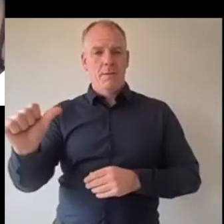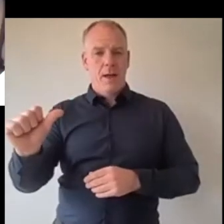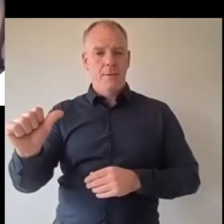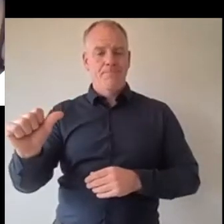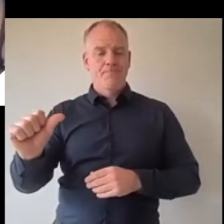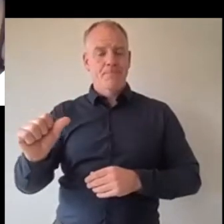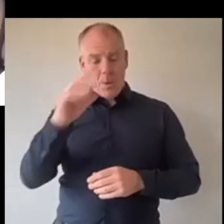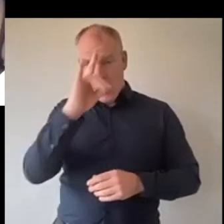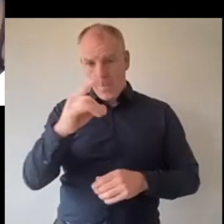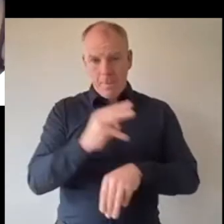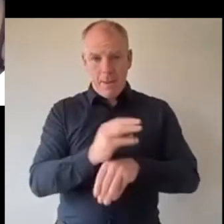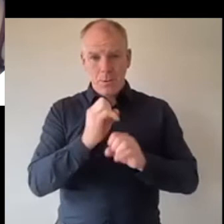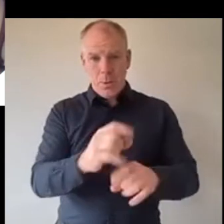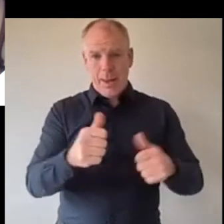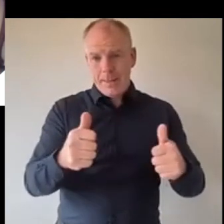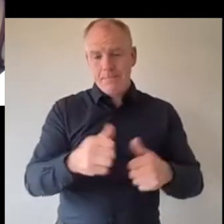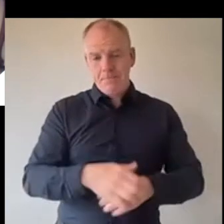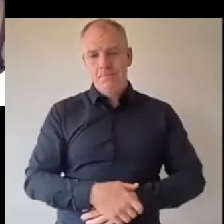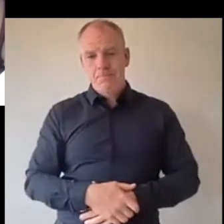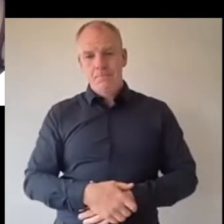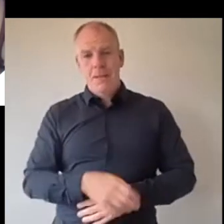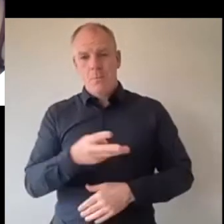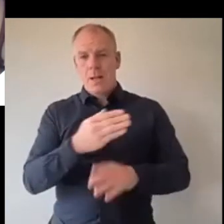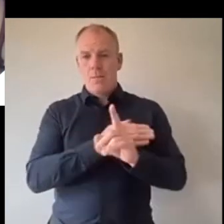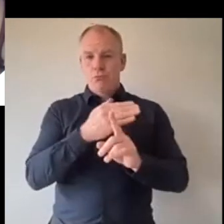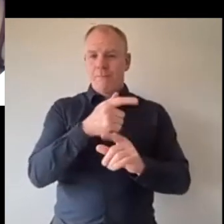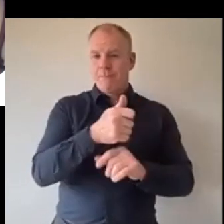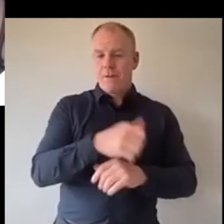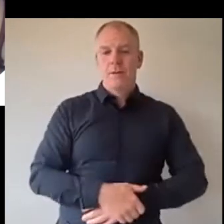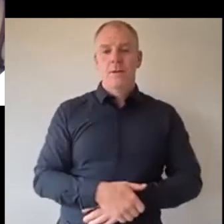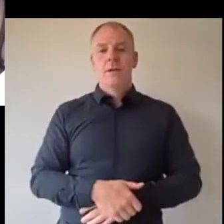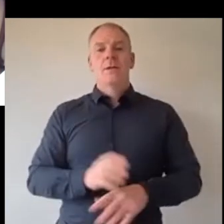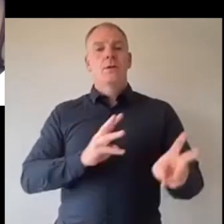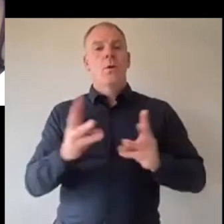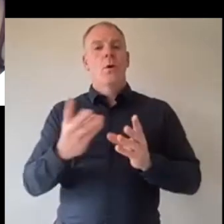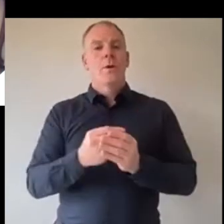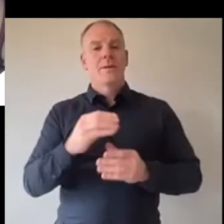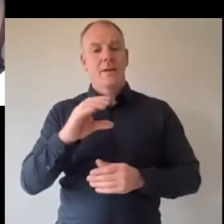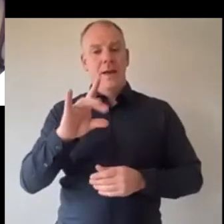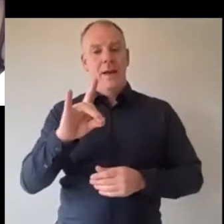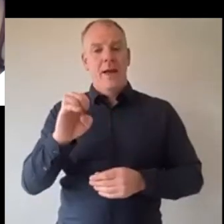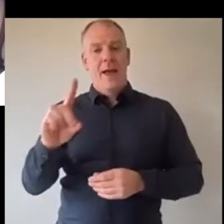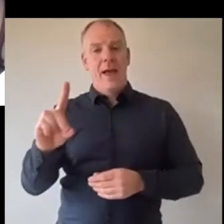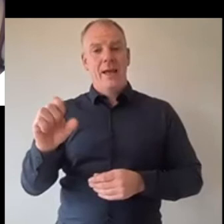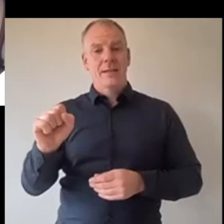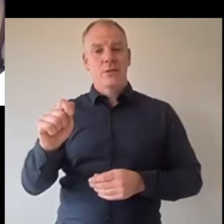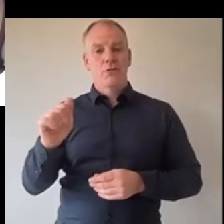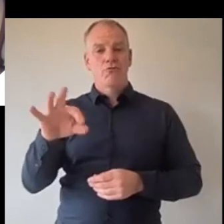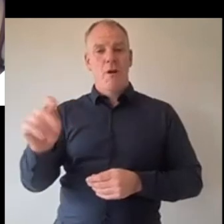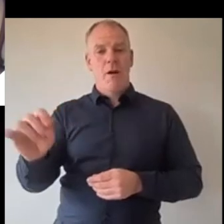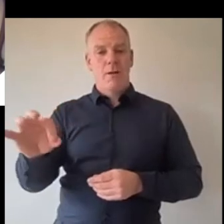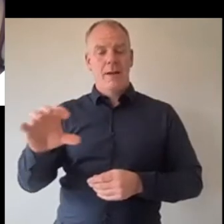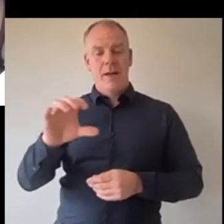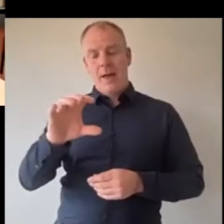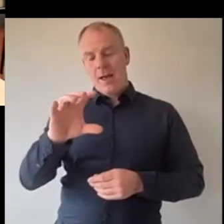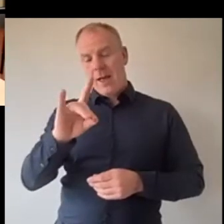hope your mom's okay uh and she's getting better um you also worked with headstrong well-being committee tell me about a bit about